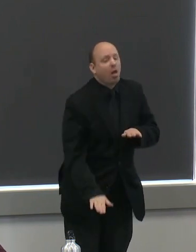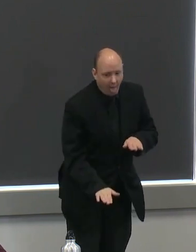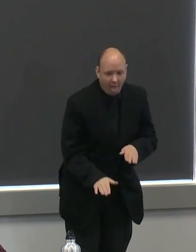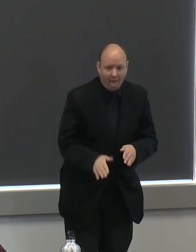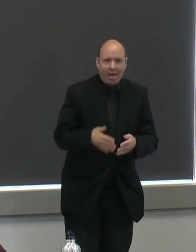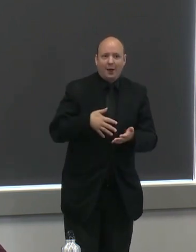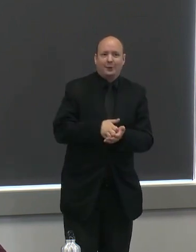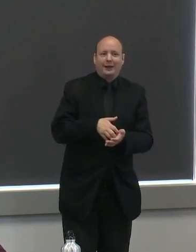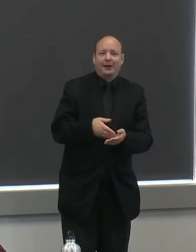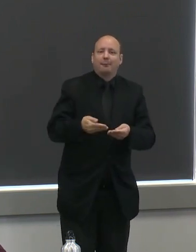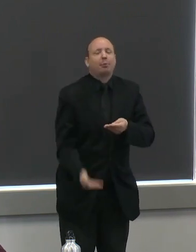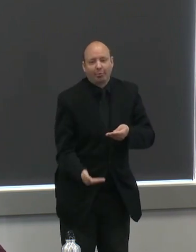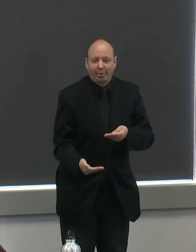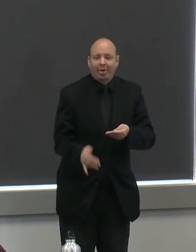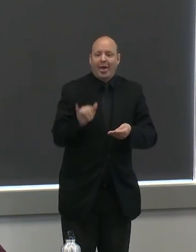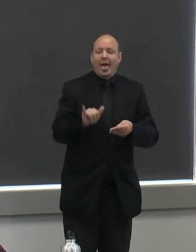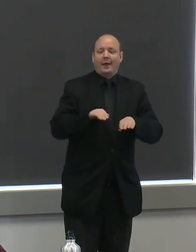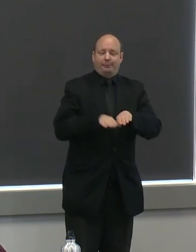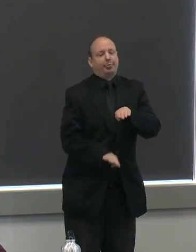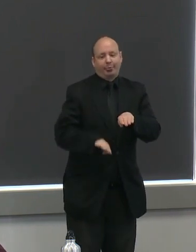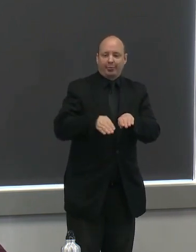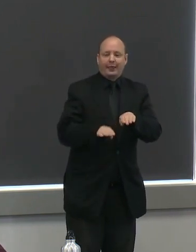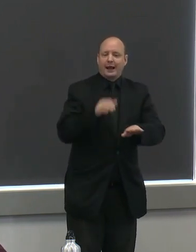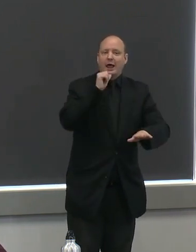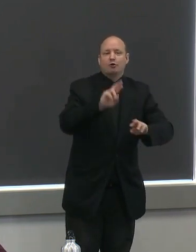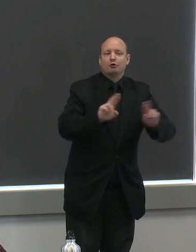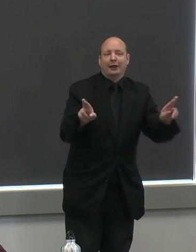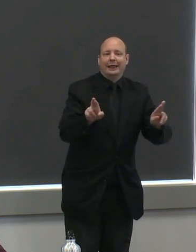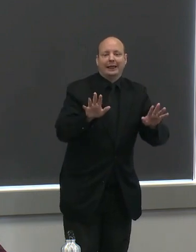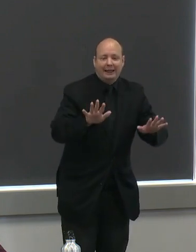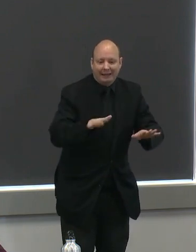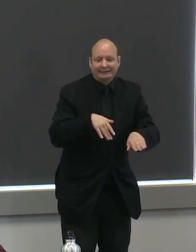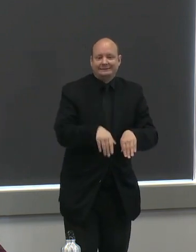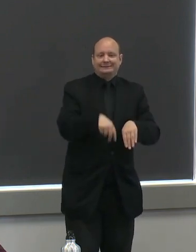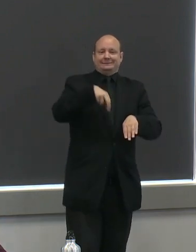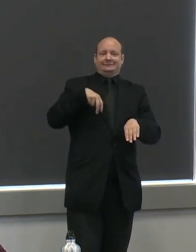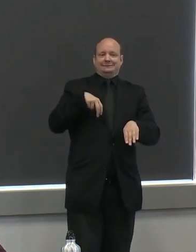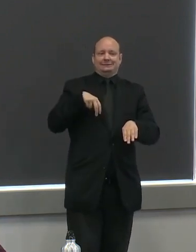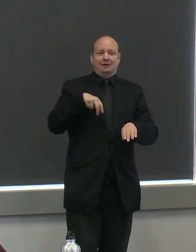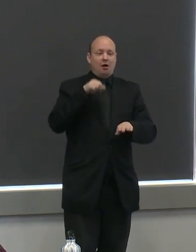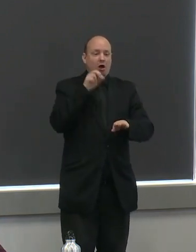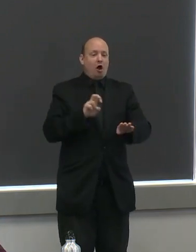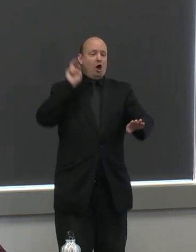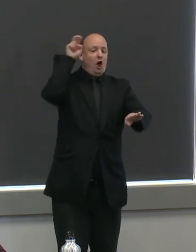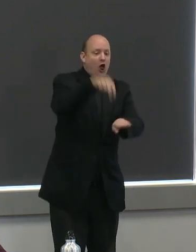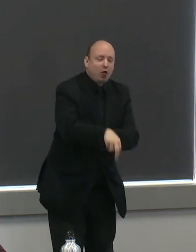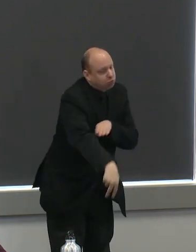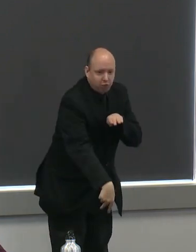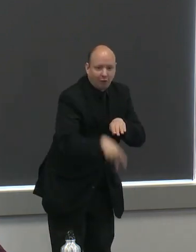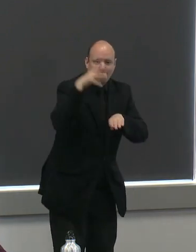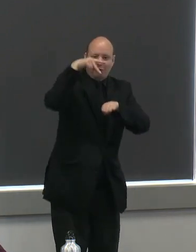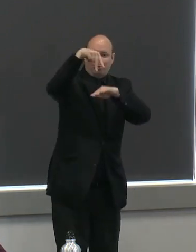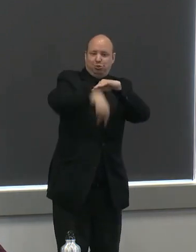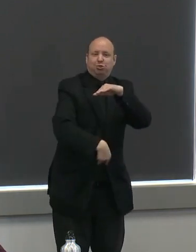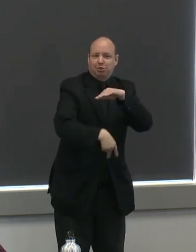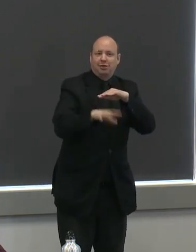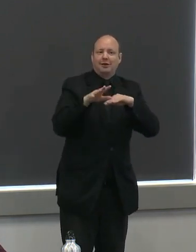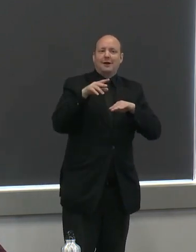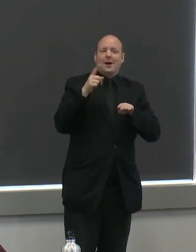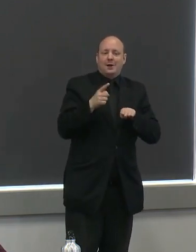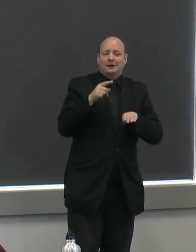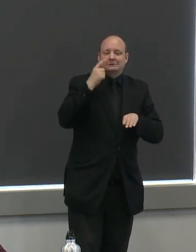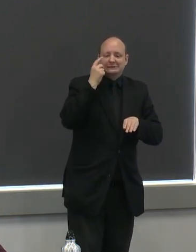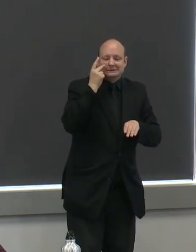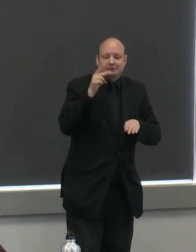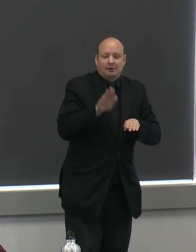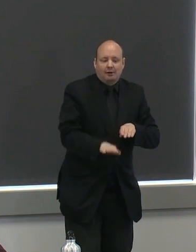onto the ice you would take one step forward if the ice didn't crack if you didn't fall in then maybe you would take another step but if